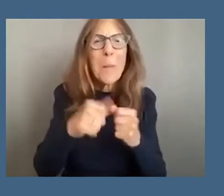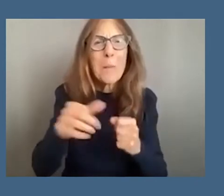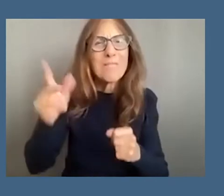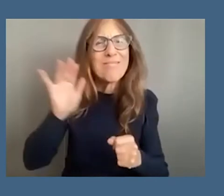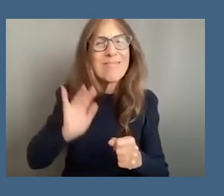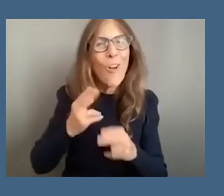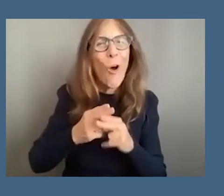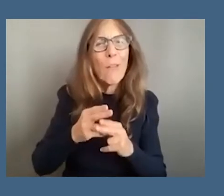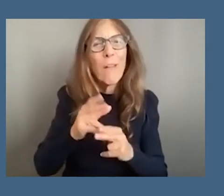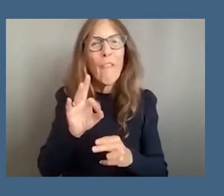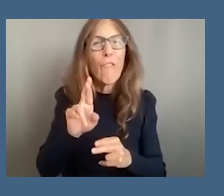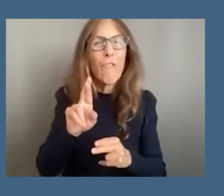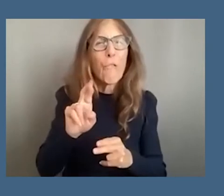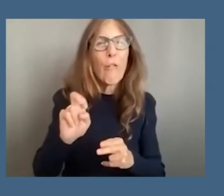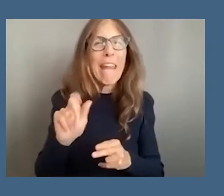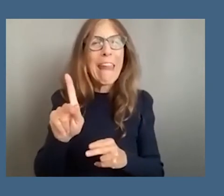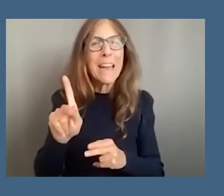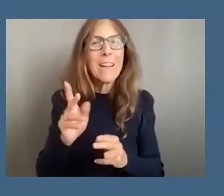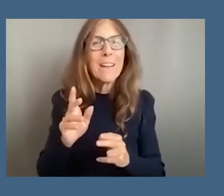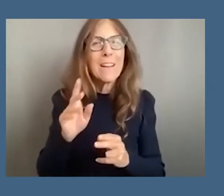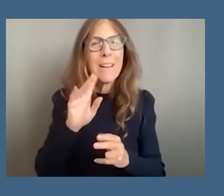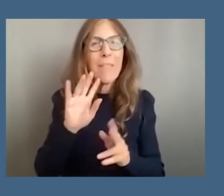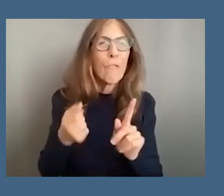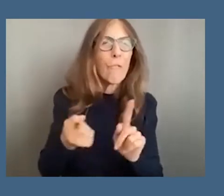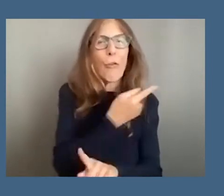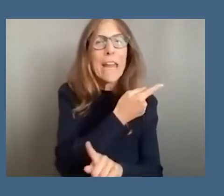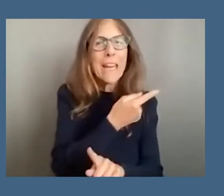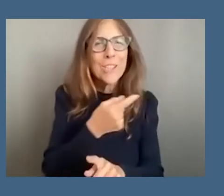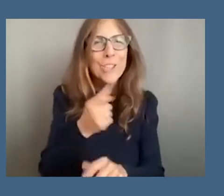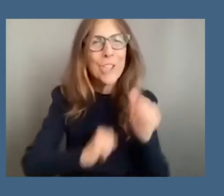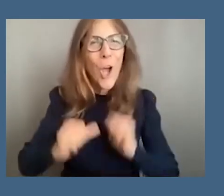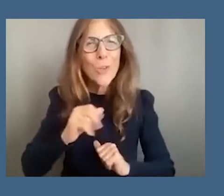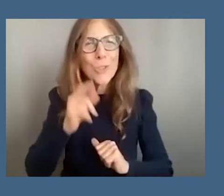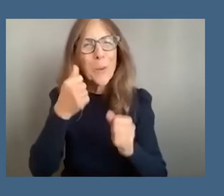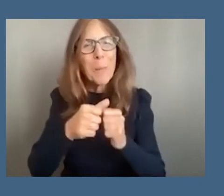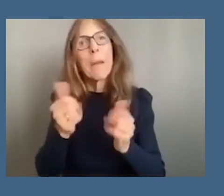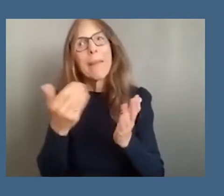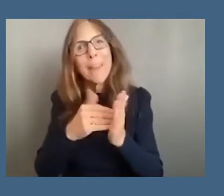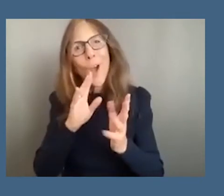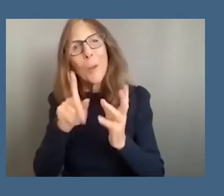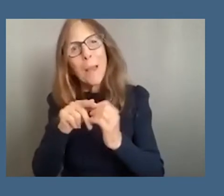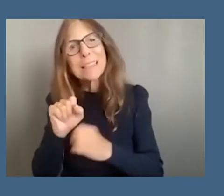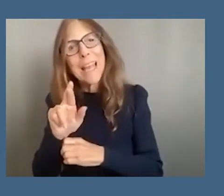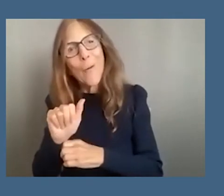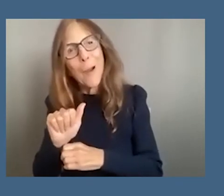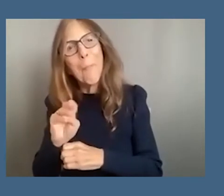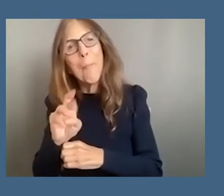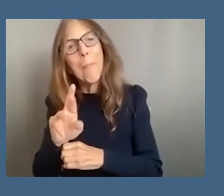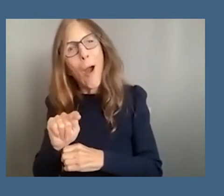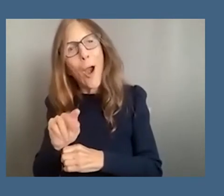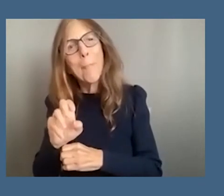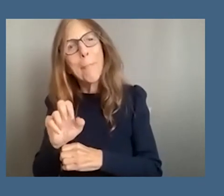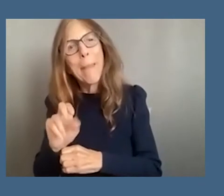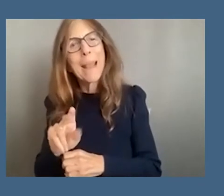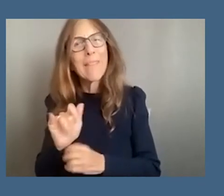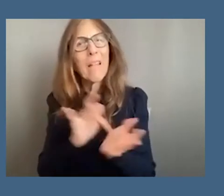this kind of circusness this gets us back to sarah bartman um this this way of exploiting the sort of people who